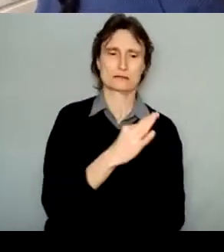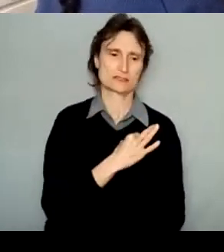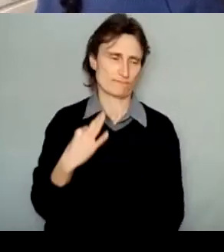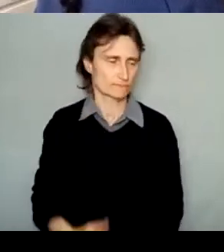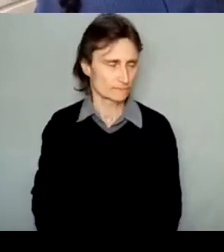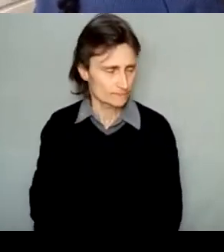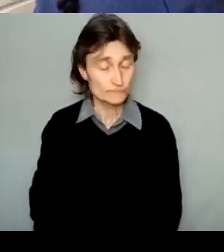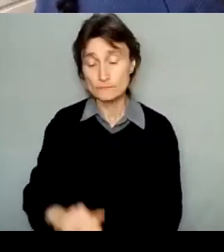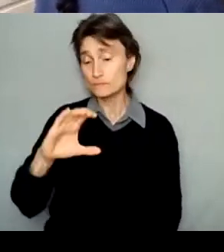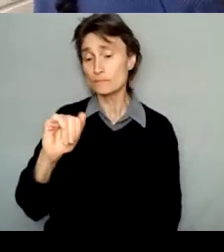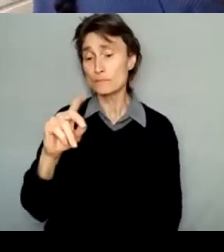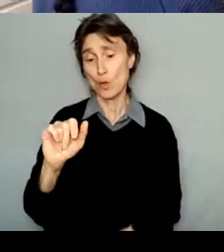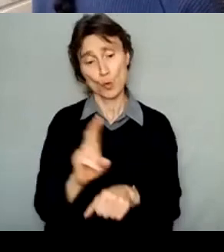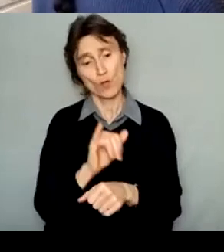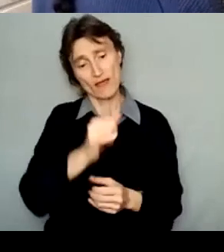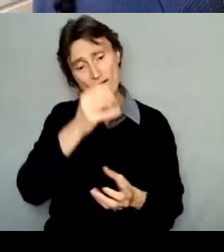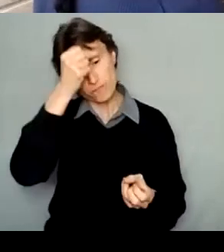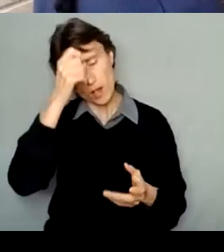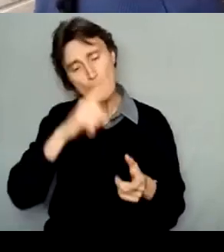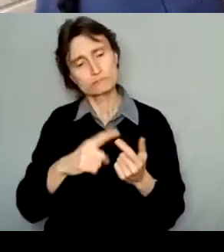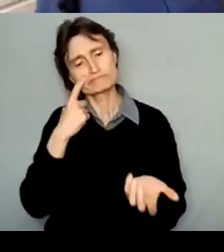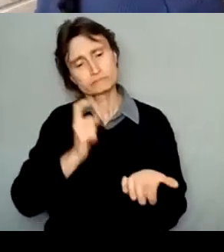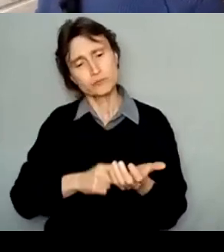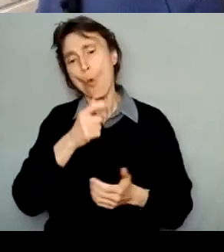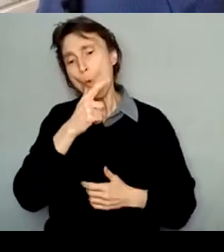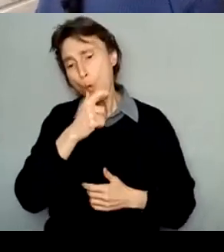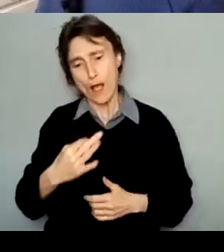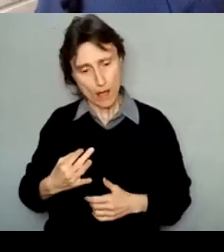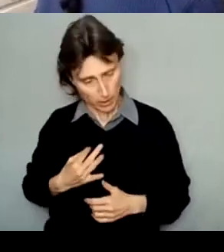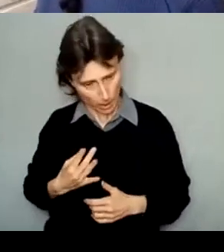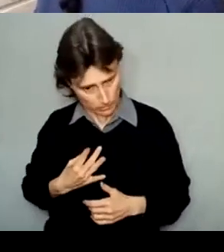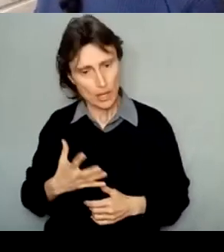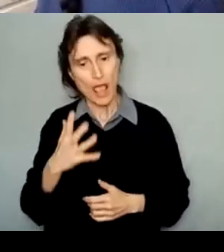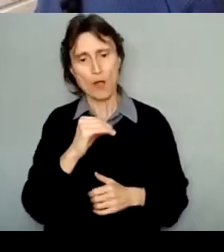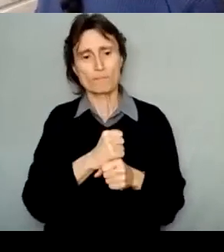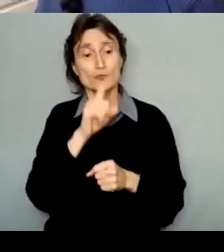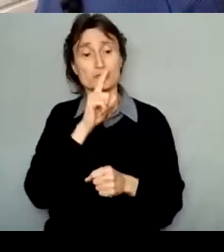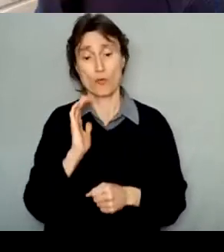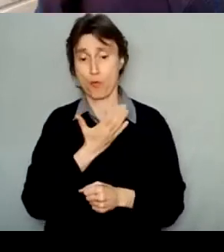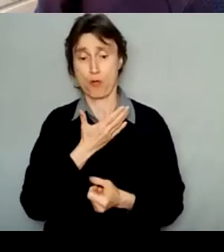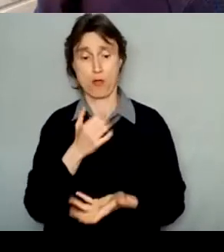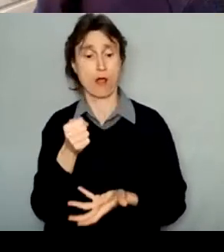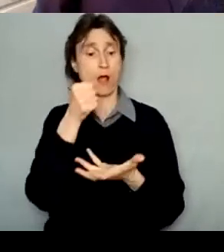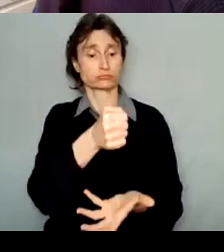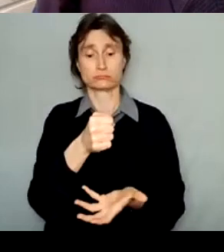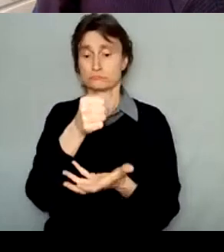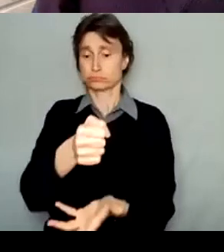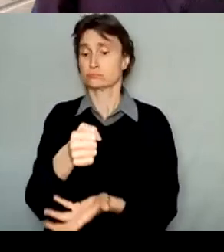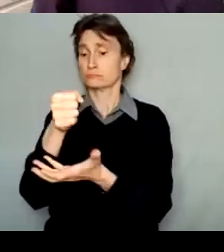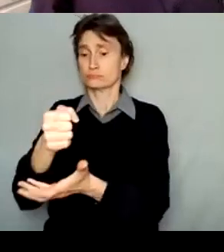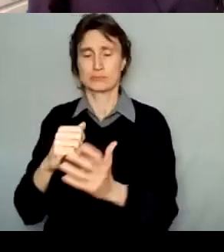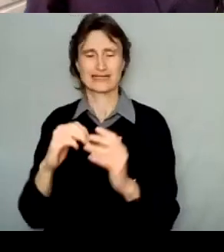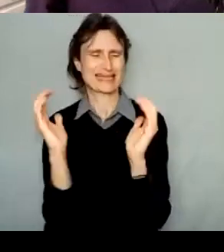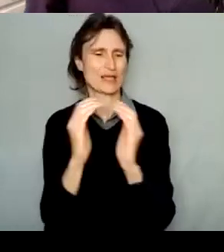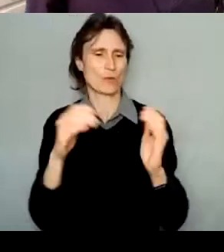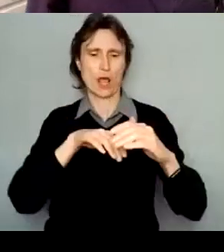who's applying, identifying gaps, and ensuring that grants are awarded in an equitable manner. So the equity